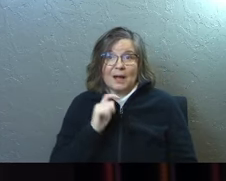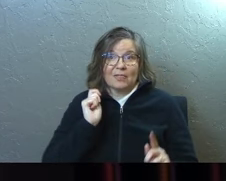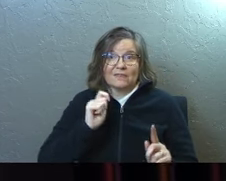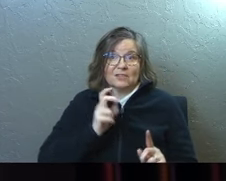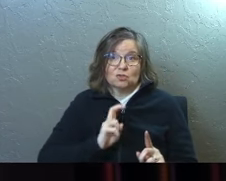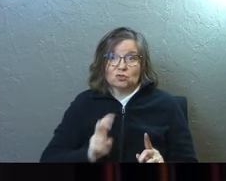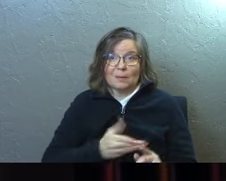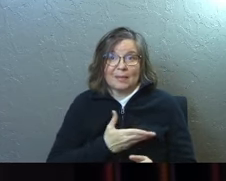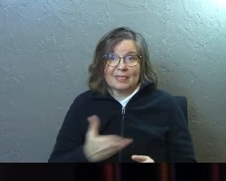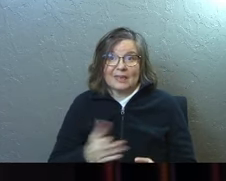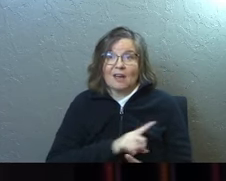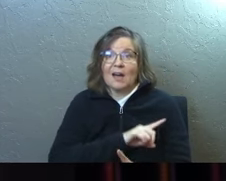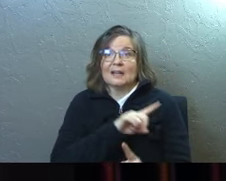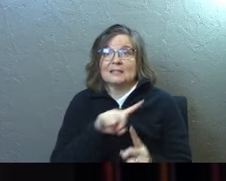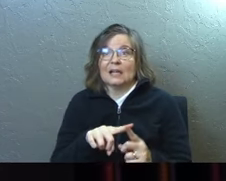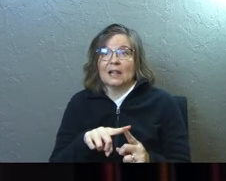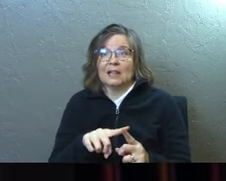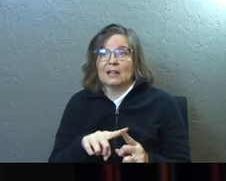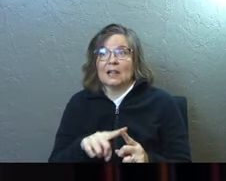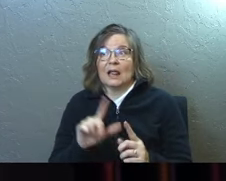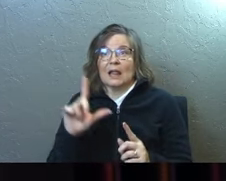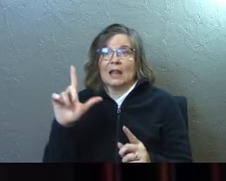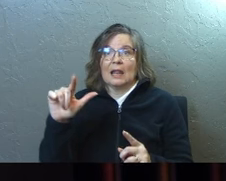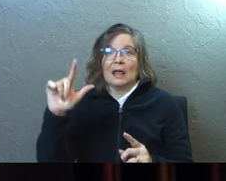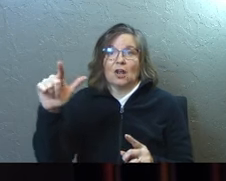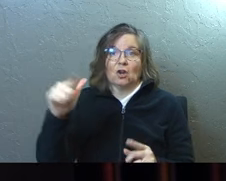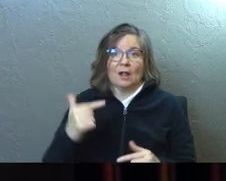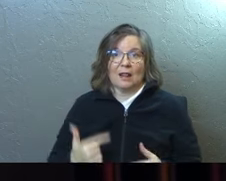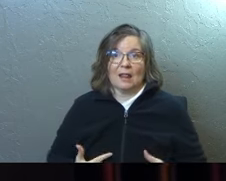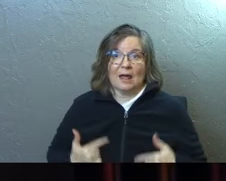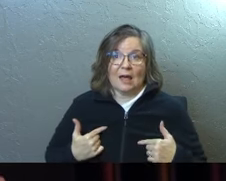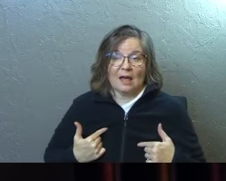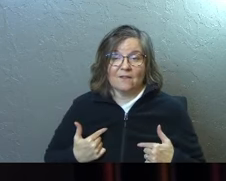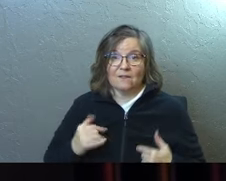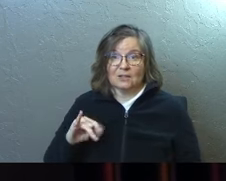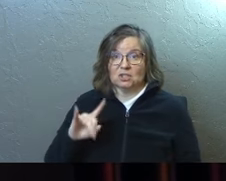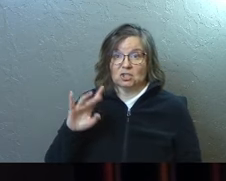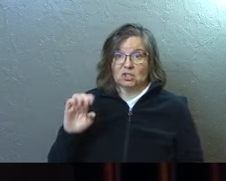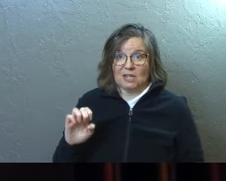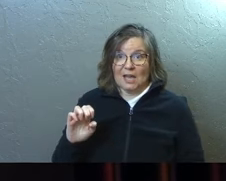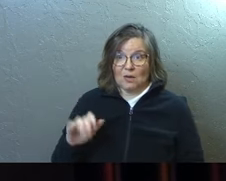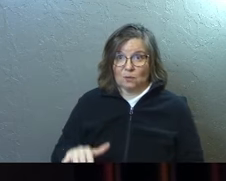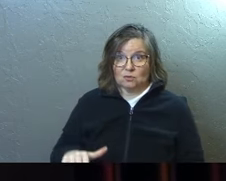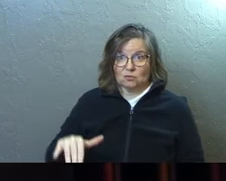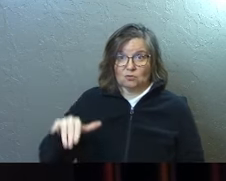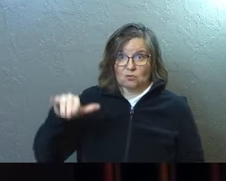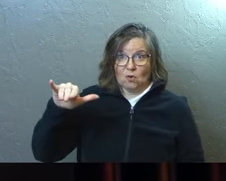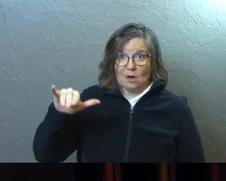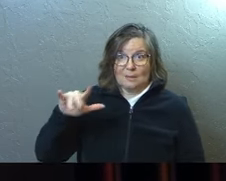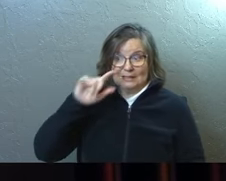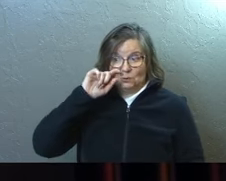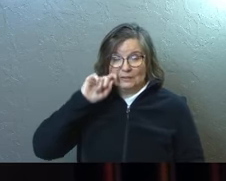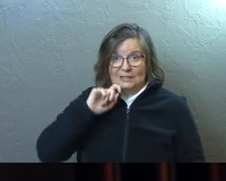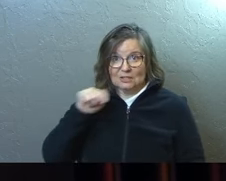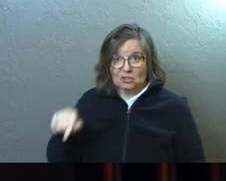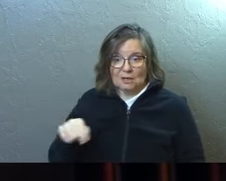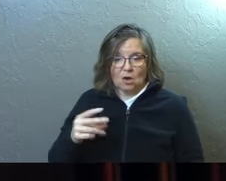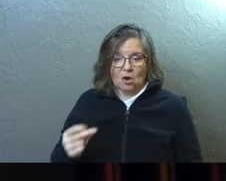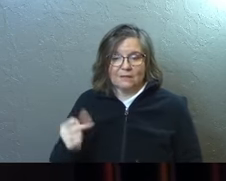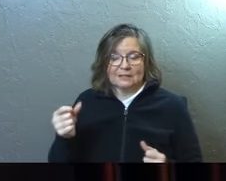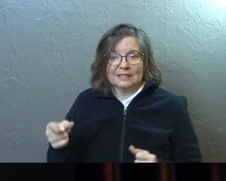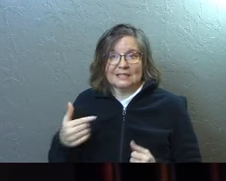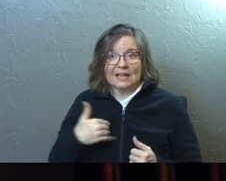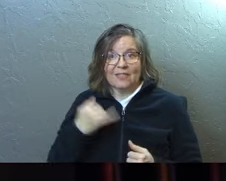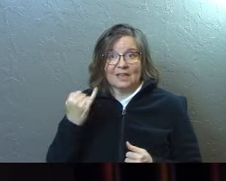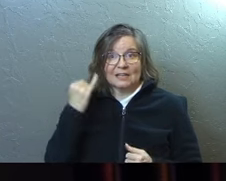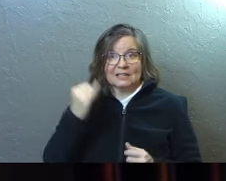fishing trip thing until much later in life. And, and Jake was coming up into his teens and all of